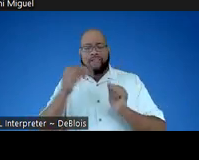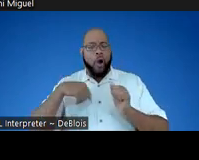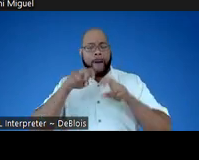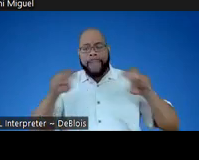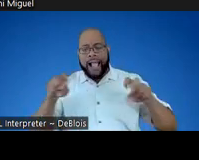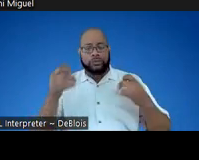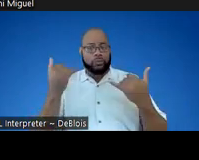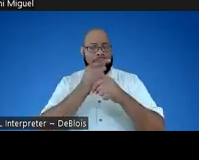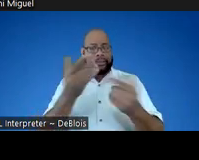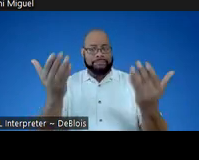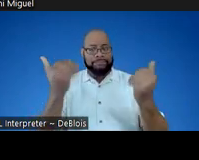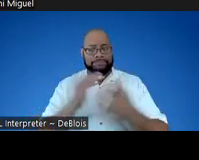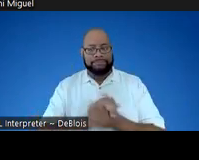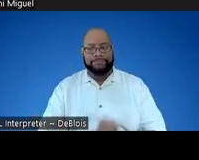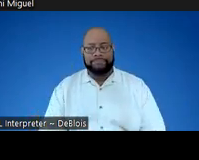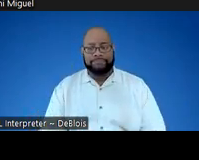panelists today.